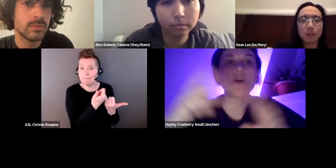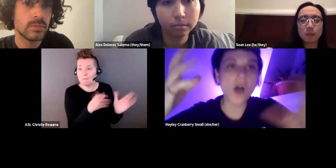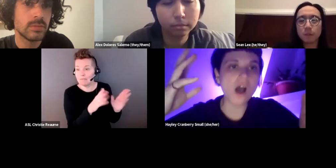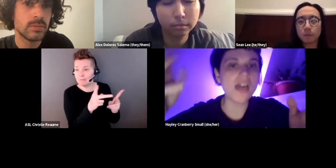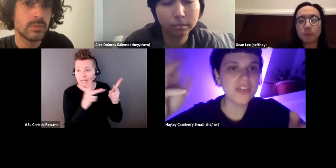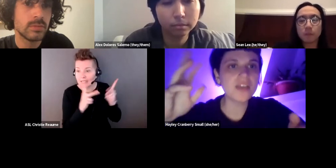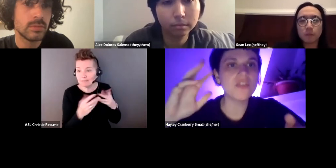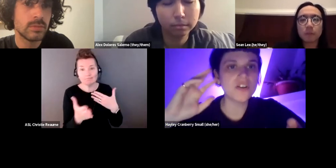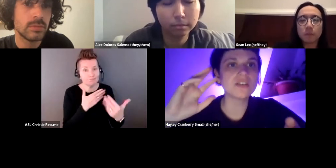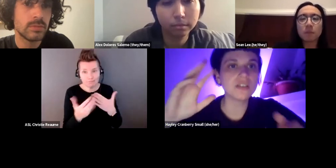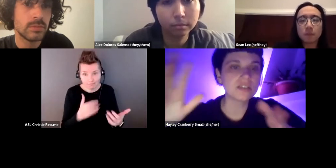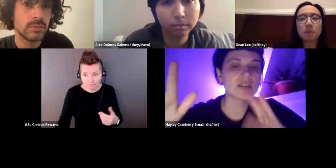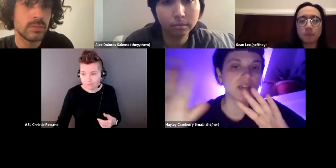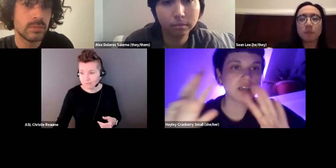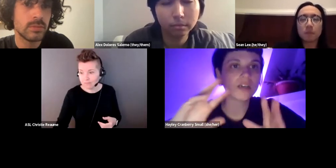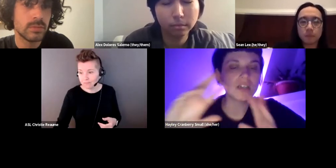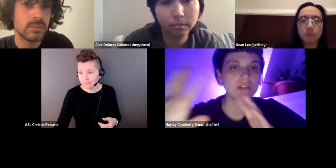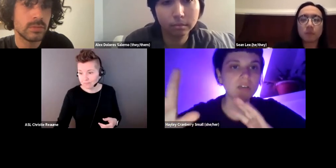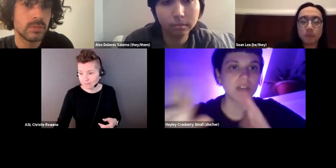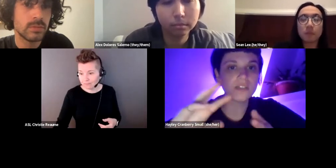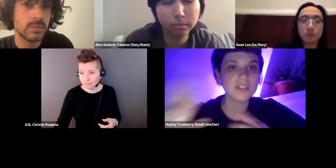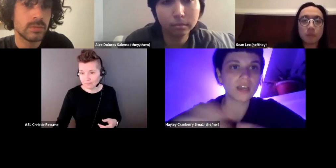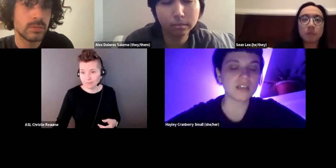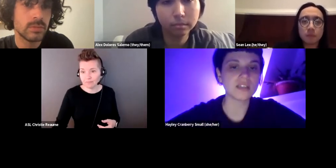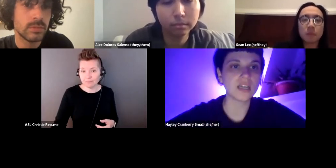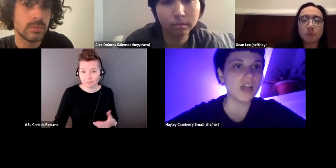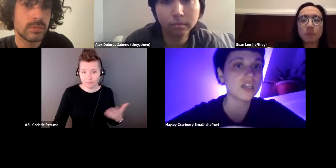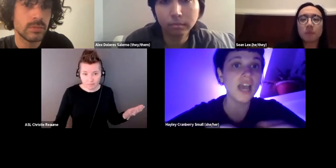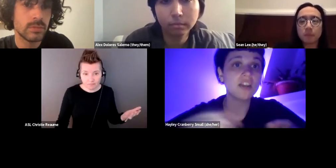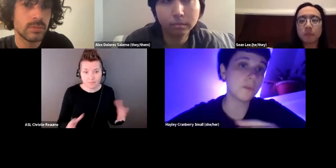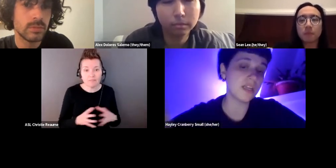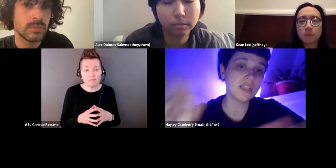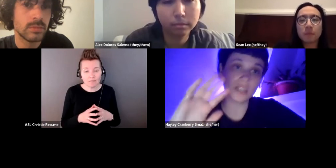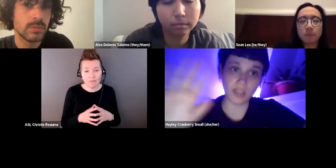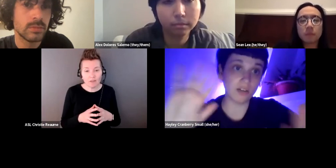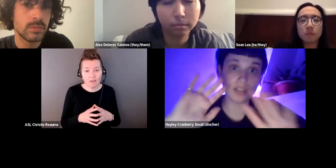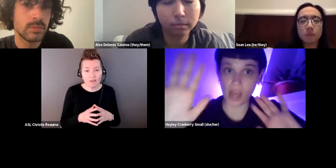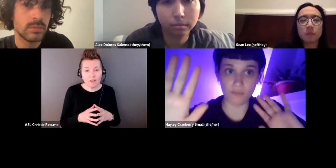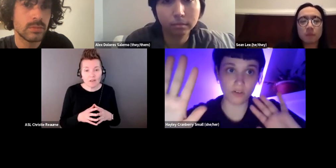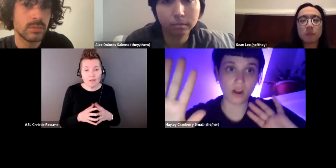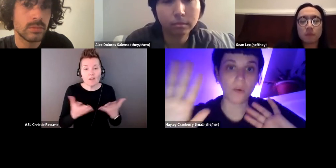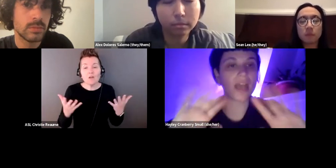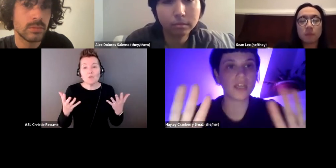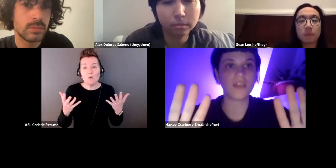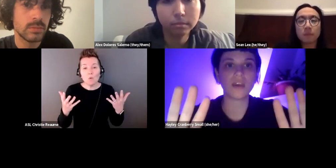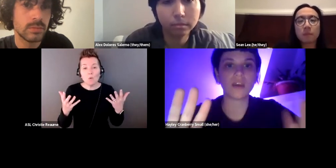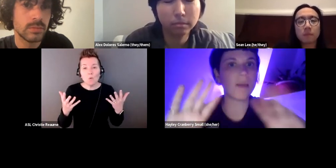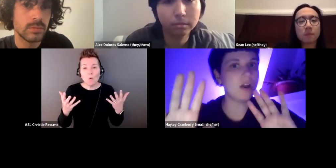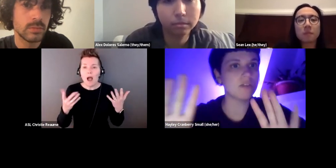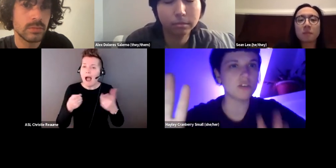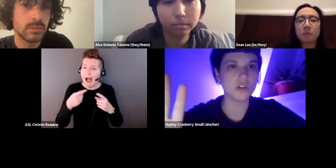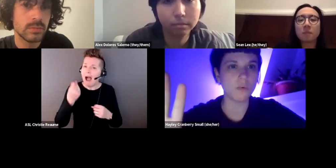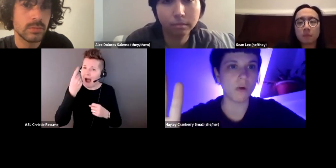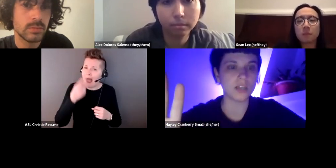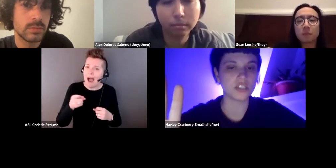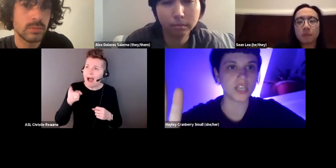think, so I think there's like this, like, you know, give and take. Like that's like, yeah, nobody is entitled to ever know anything about